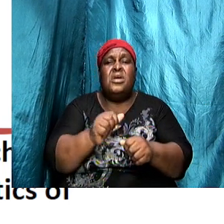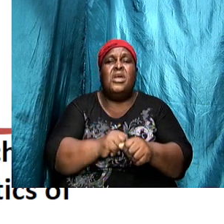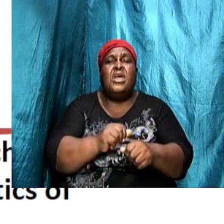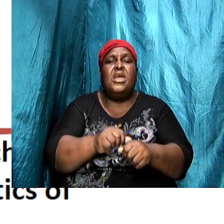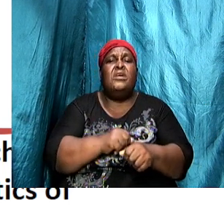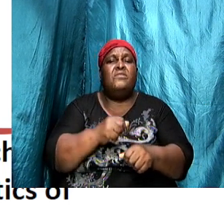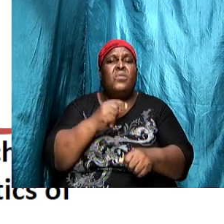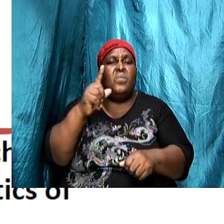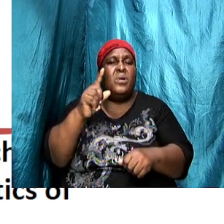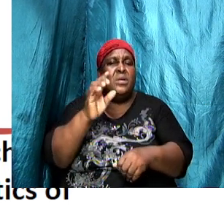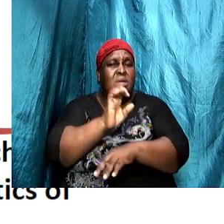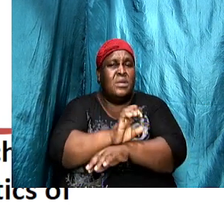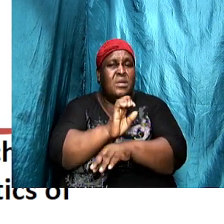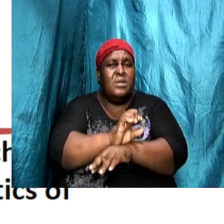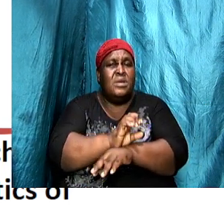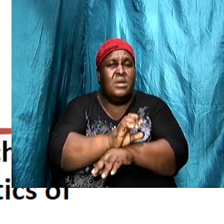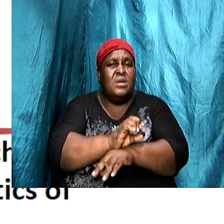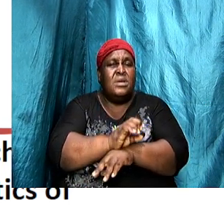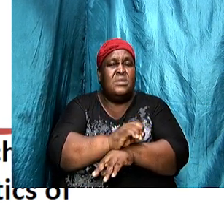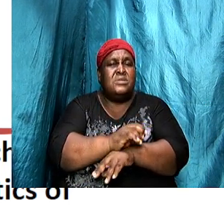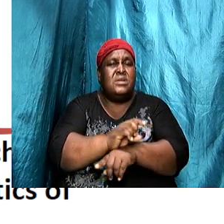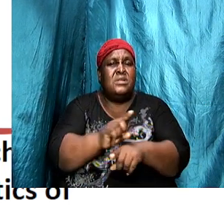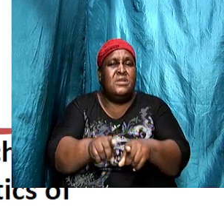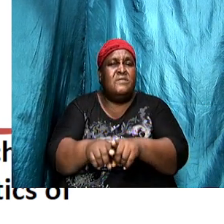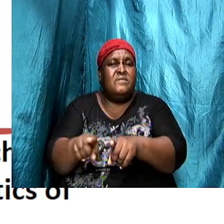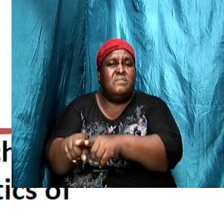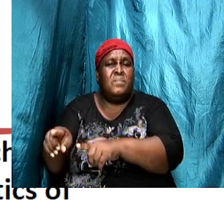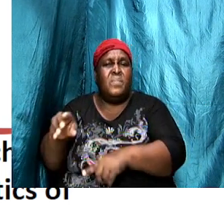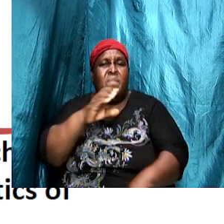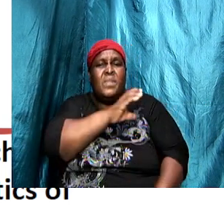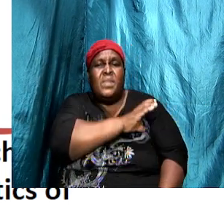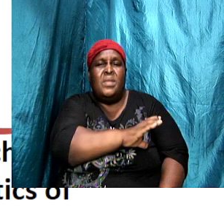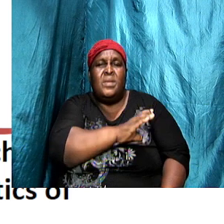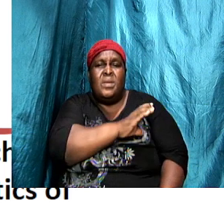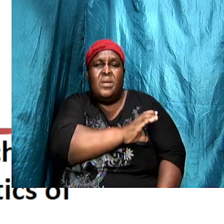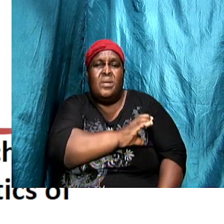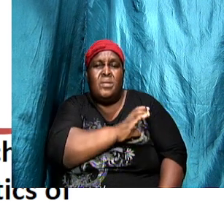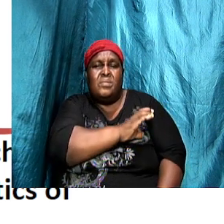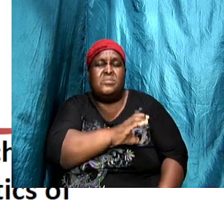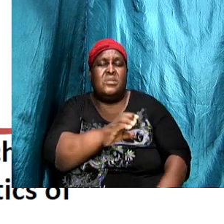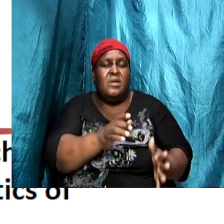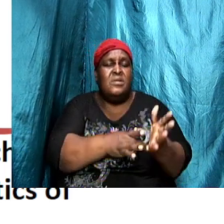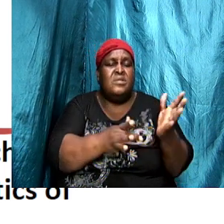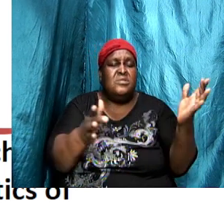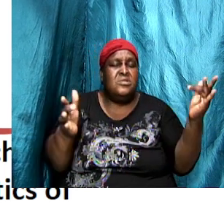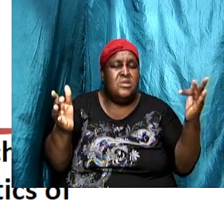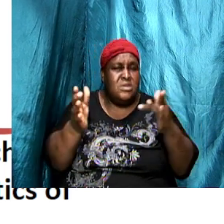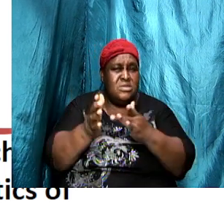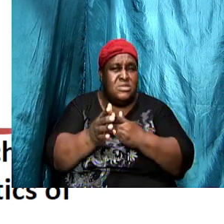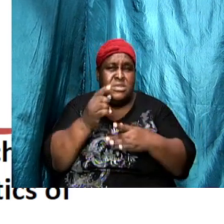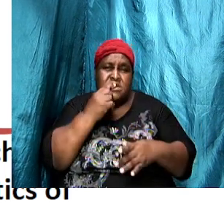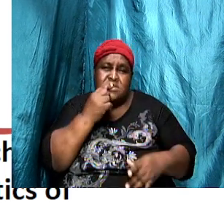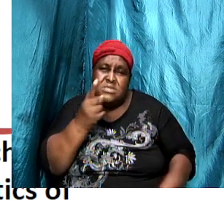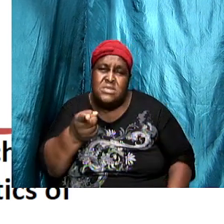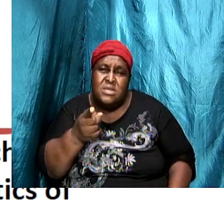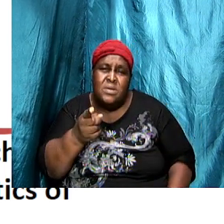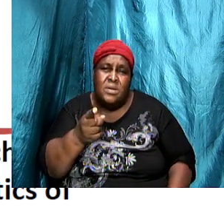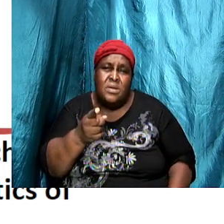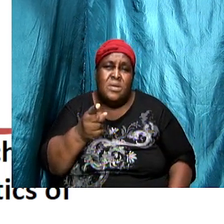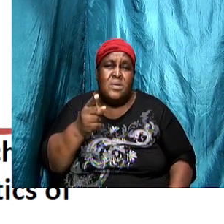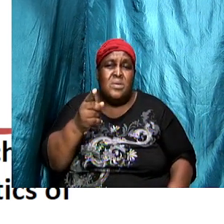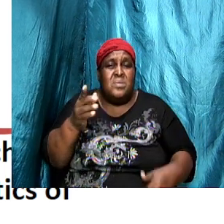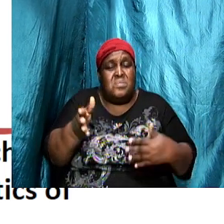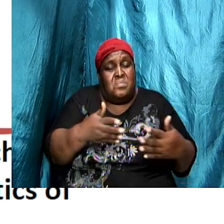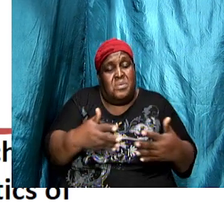of the church is a particular characteristic of Jesus that is mentioned. Whether it is the first and the